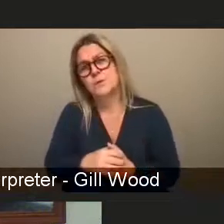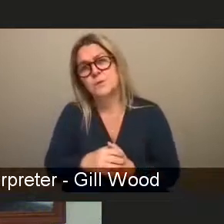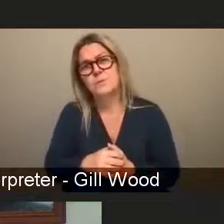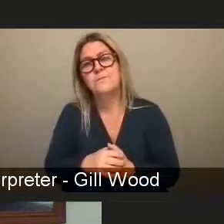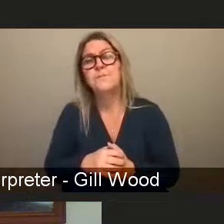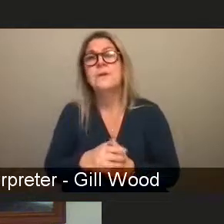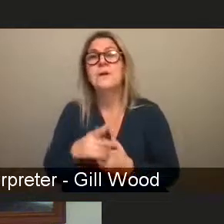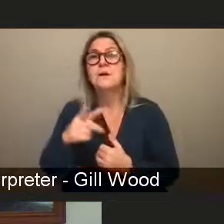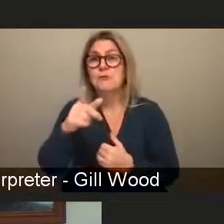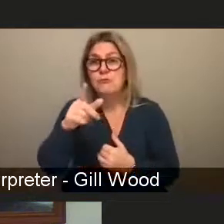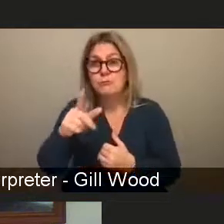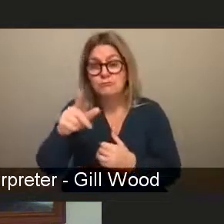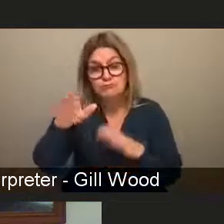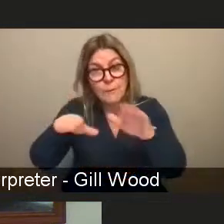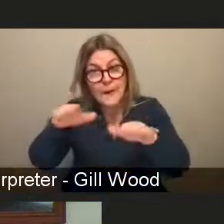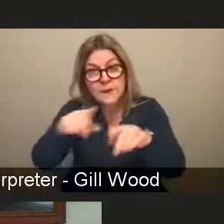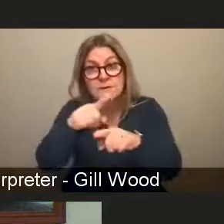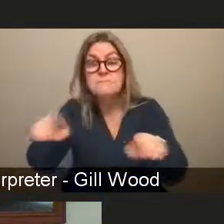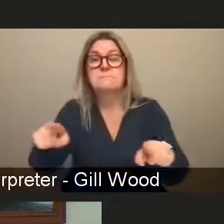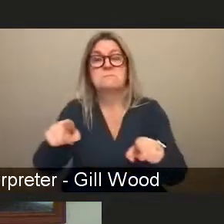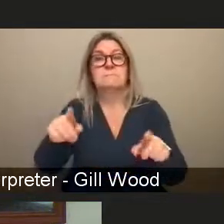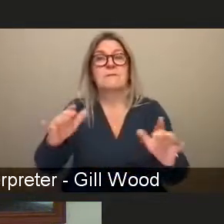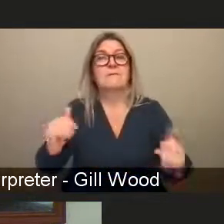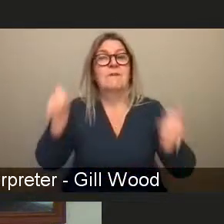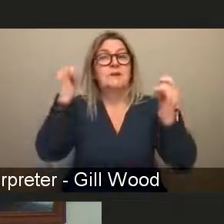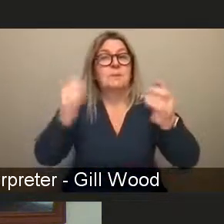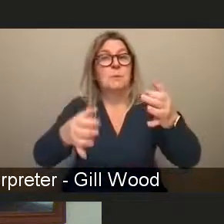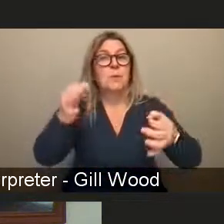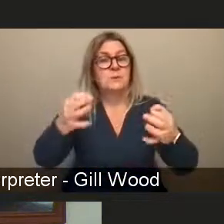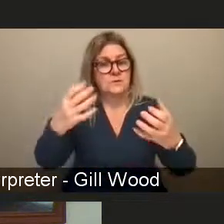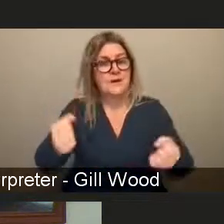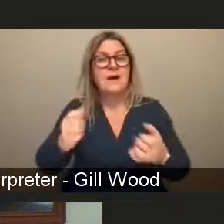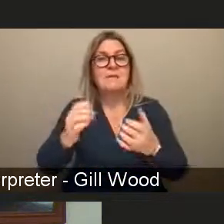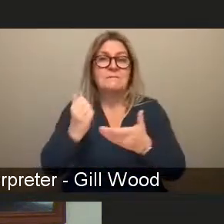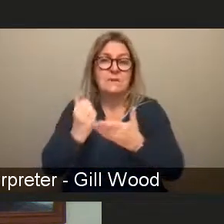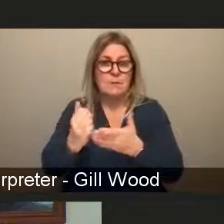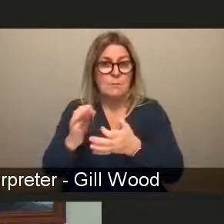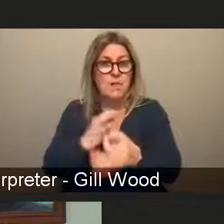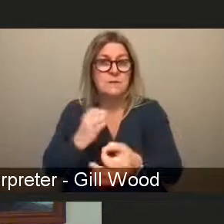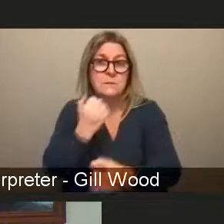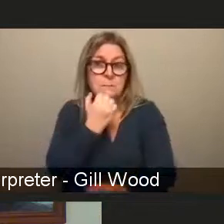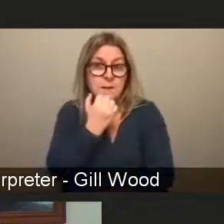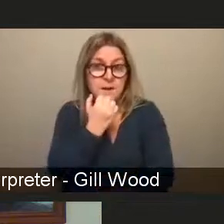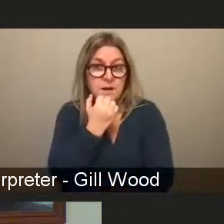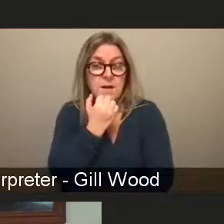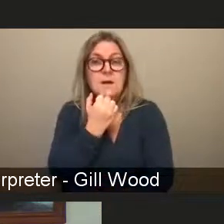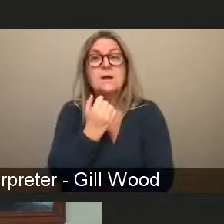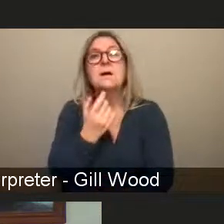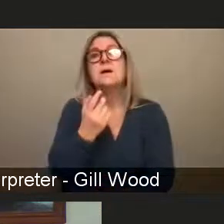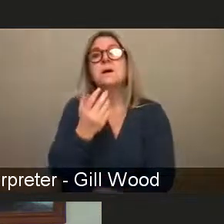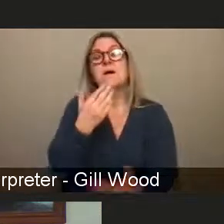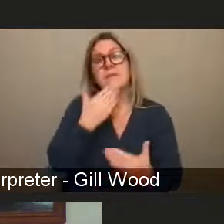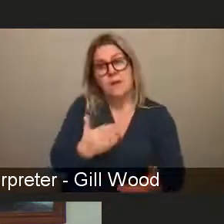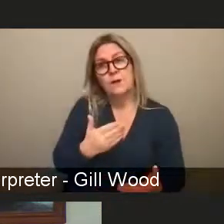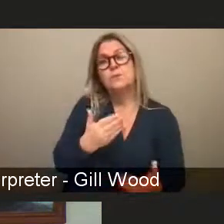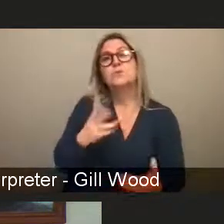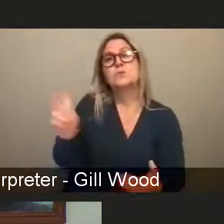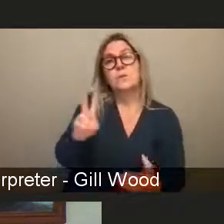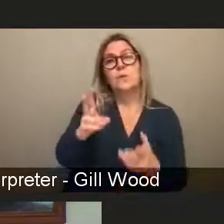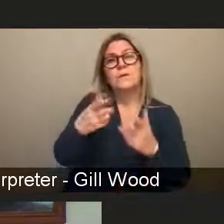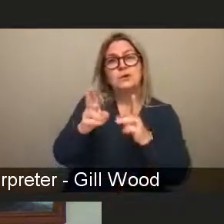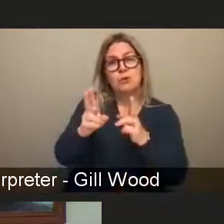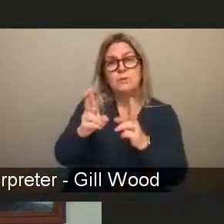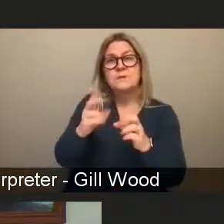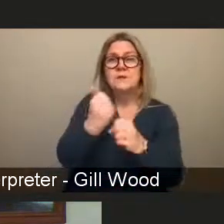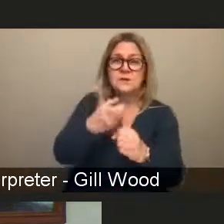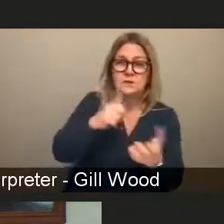helpline number on the festival web page for this event um and thank you too to our bsl interpretation team